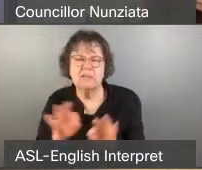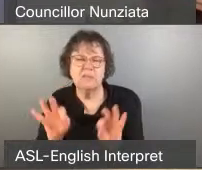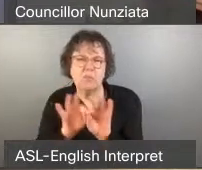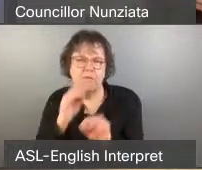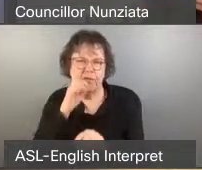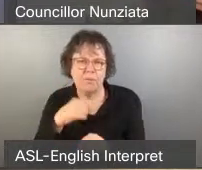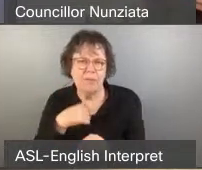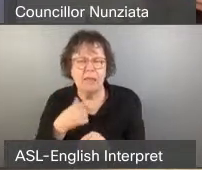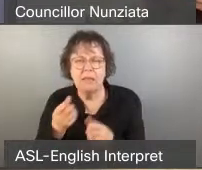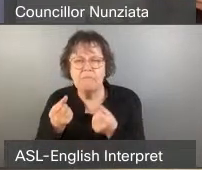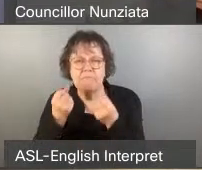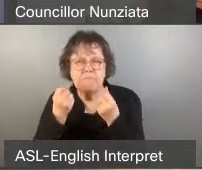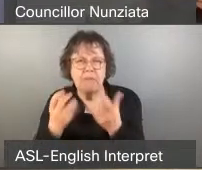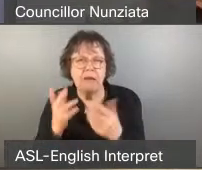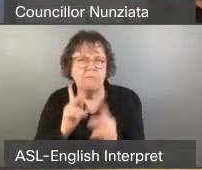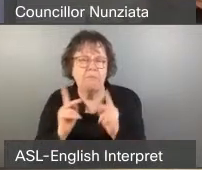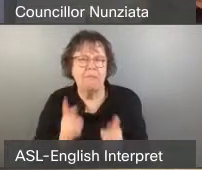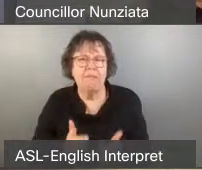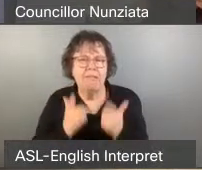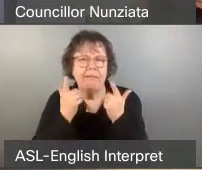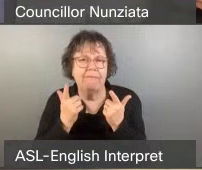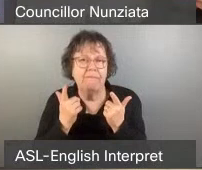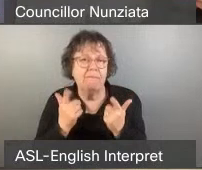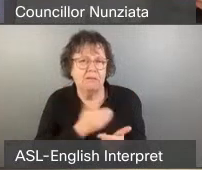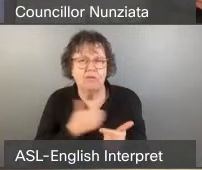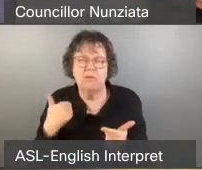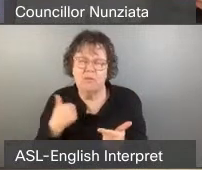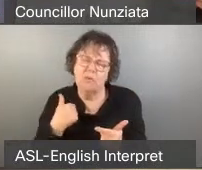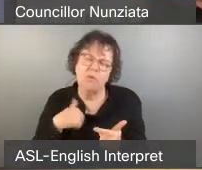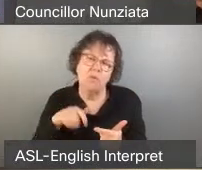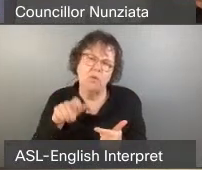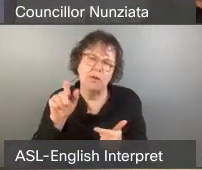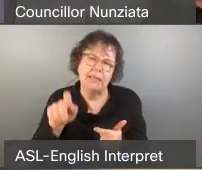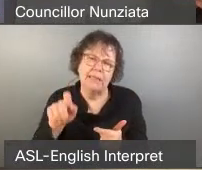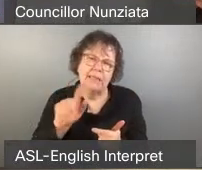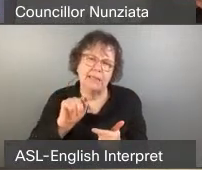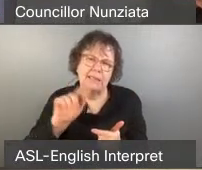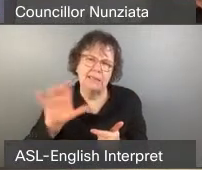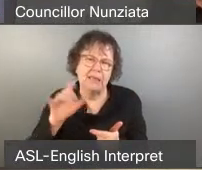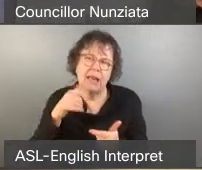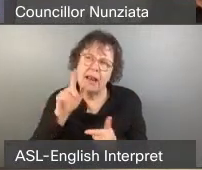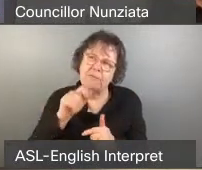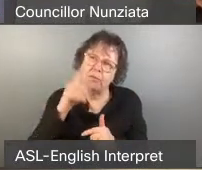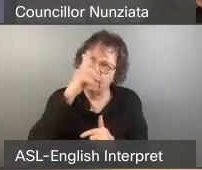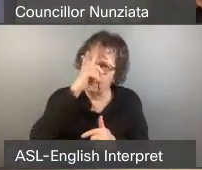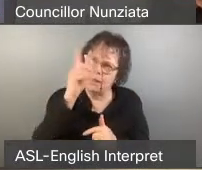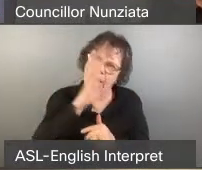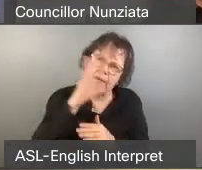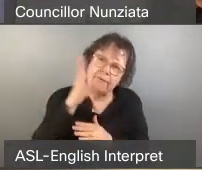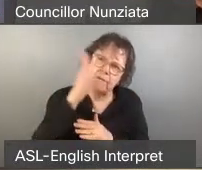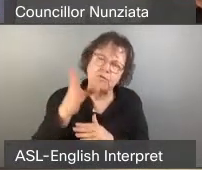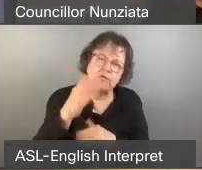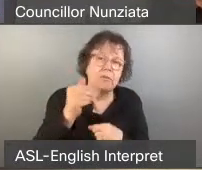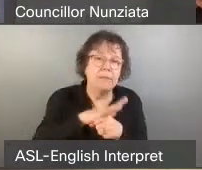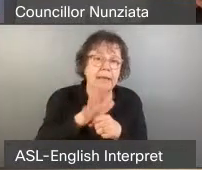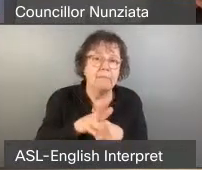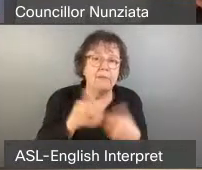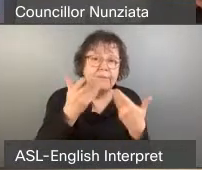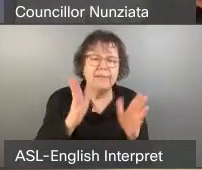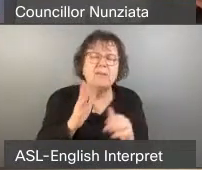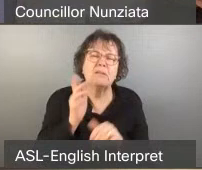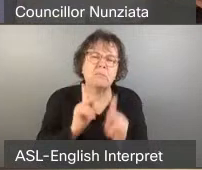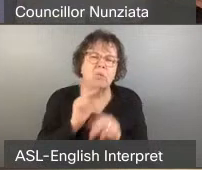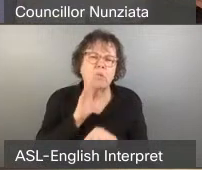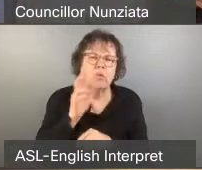to get to work. We have to look forward to the future because after the pandemic, obviously, people will begin traveling again. And we need